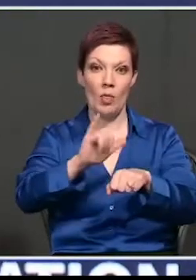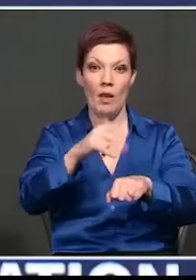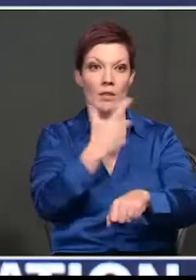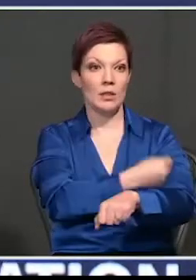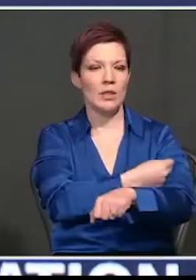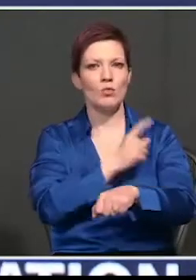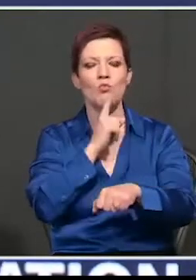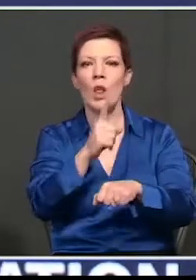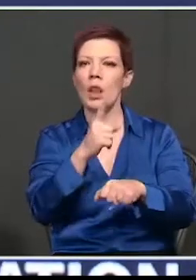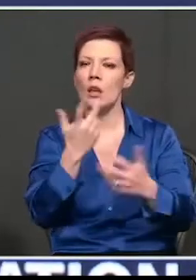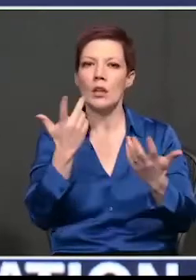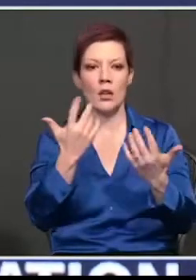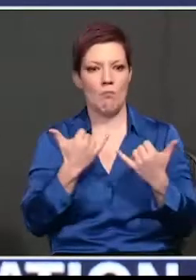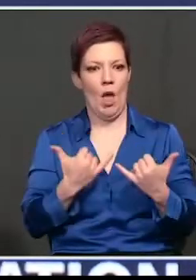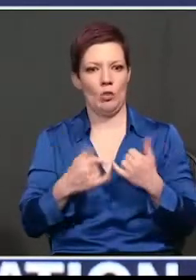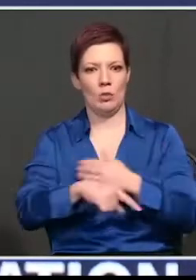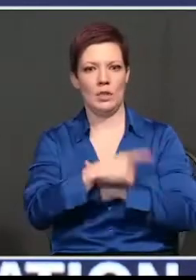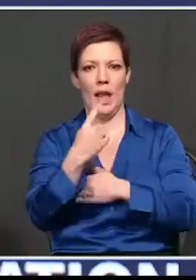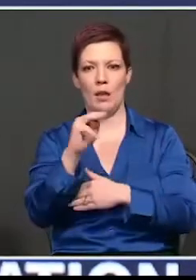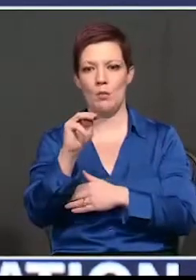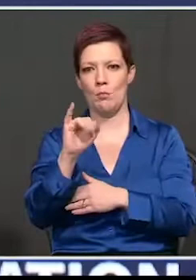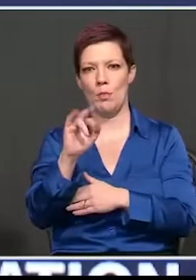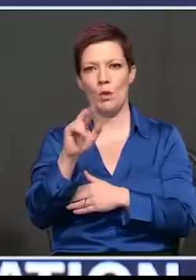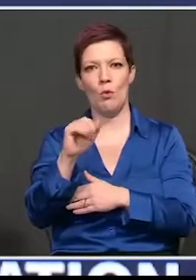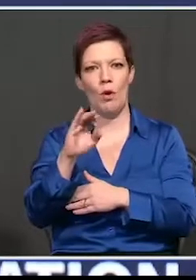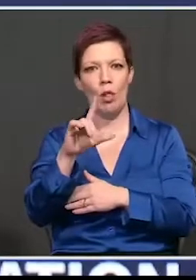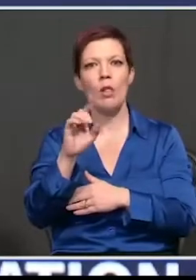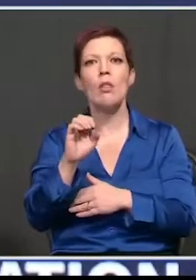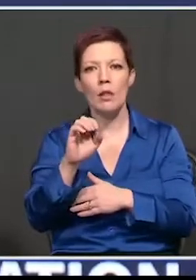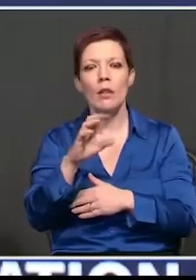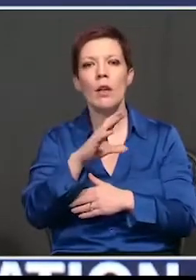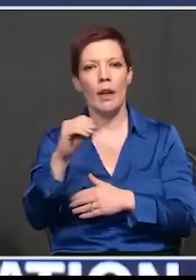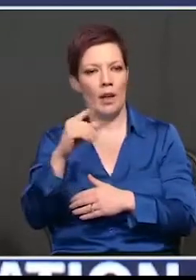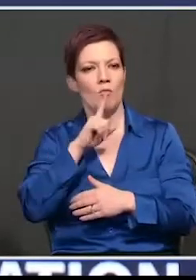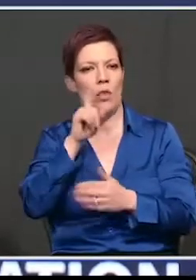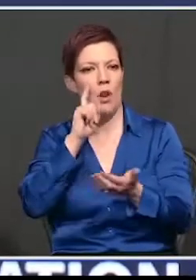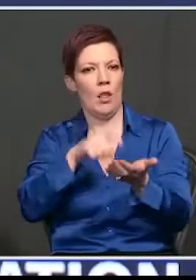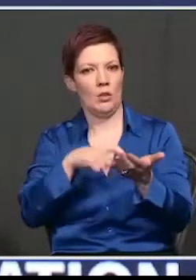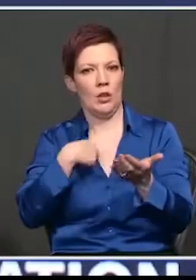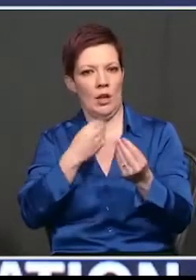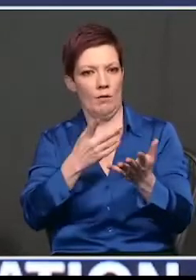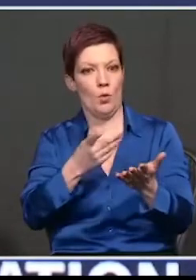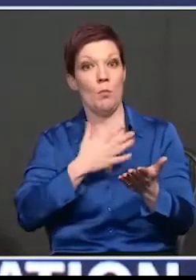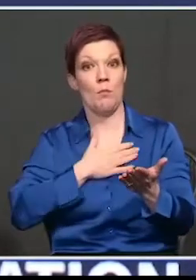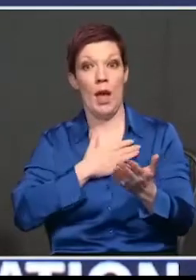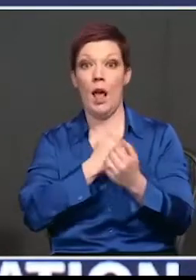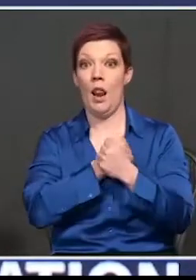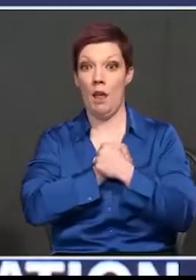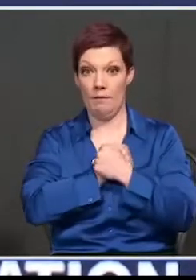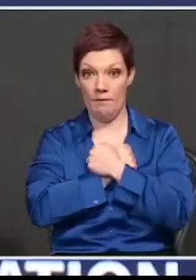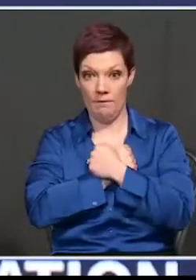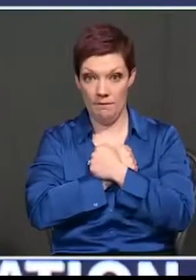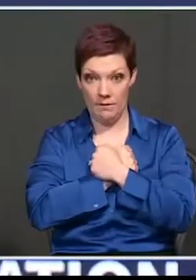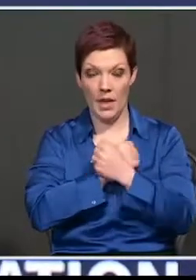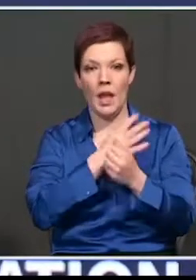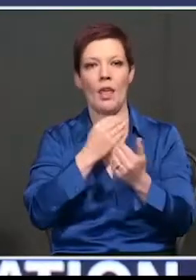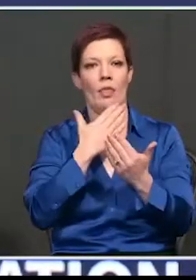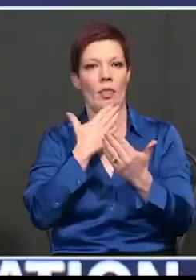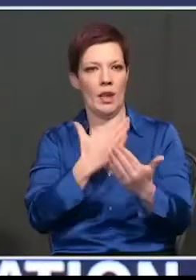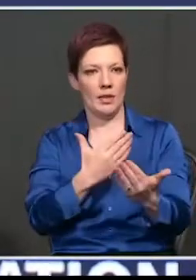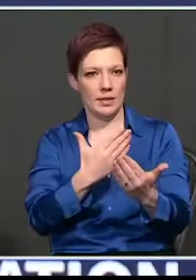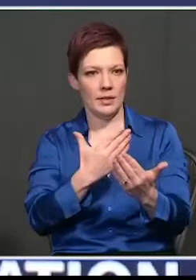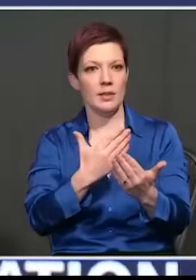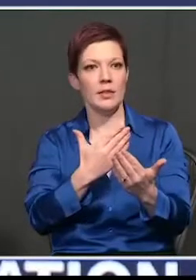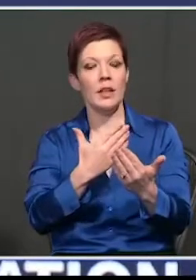miracle. And it's really been acknowledged as such. And I want to thank you. want to give you my love and I want to give you my thanks because